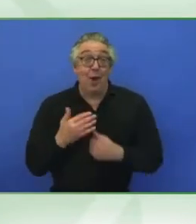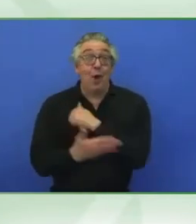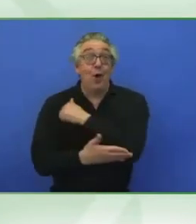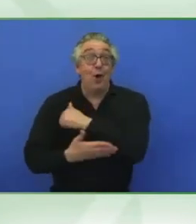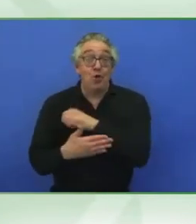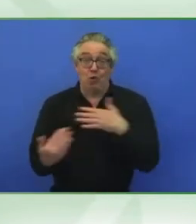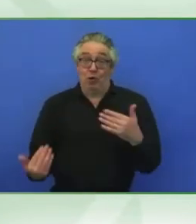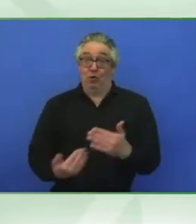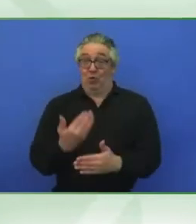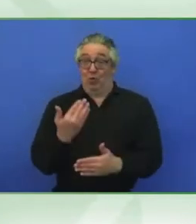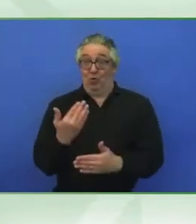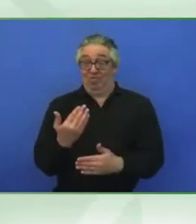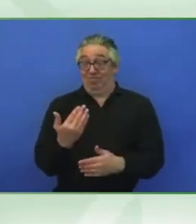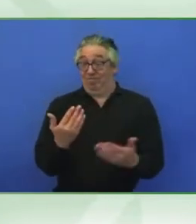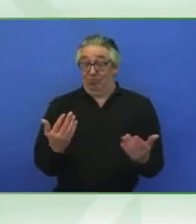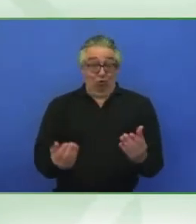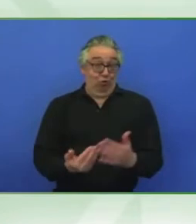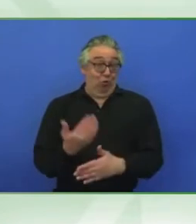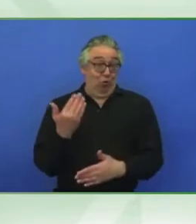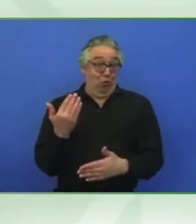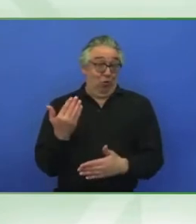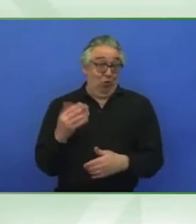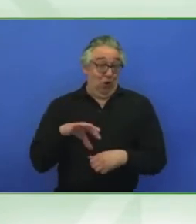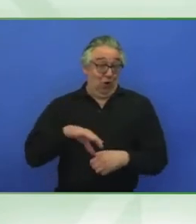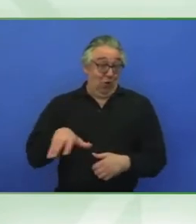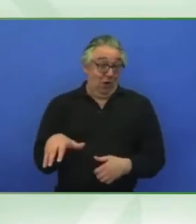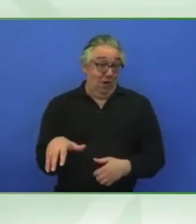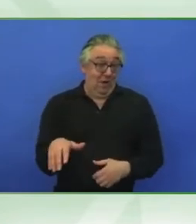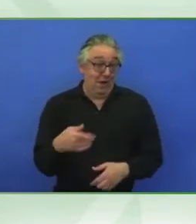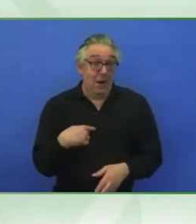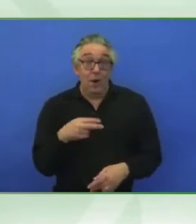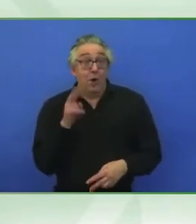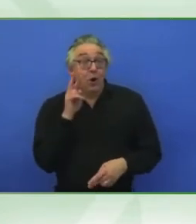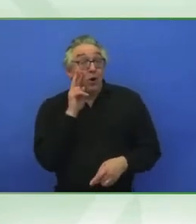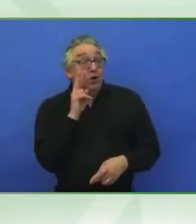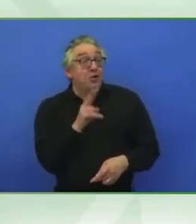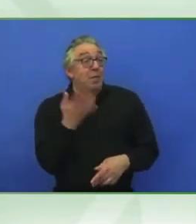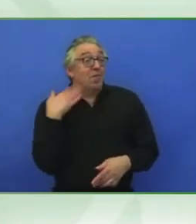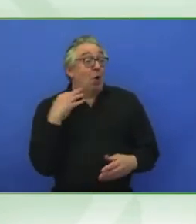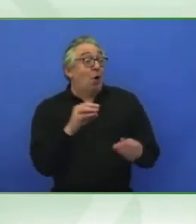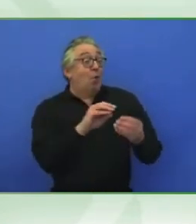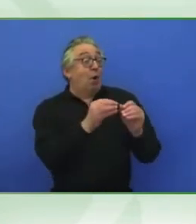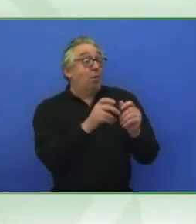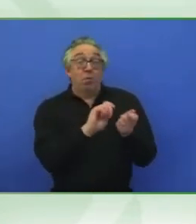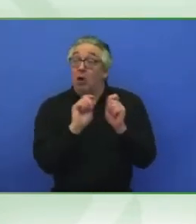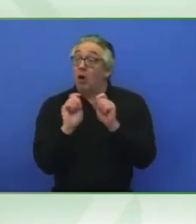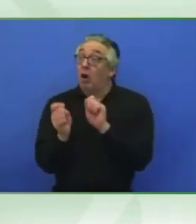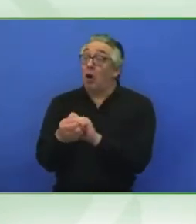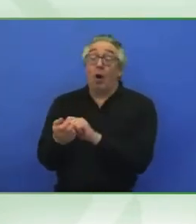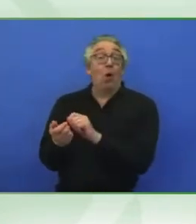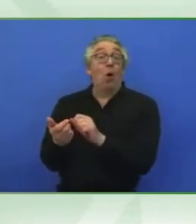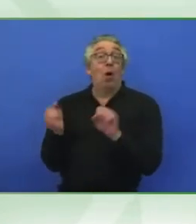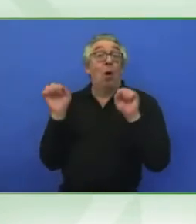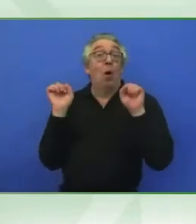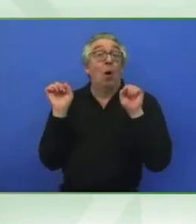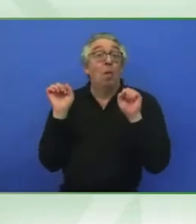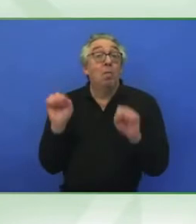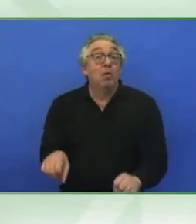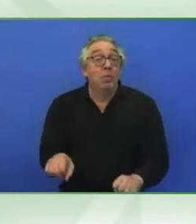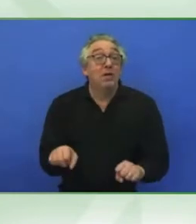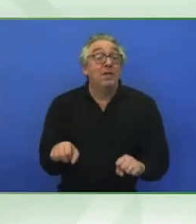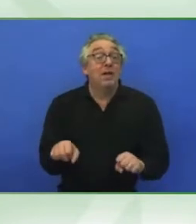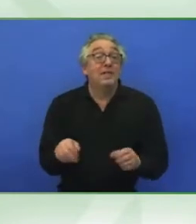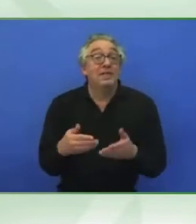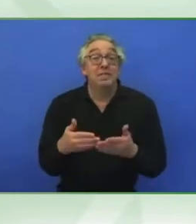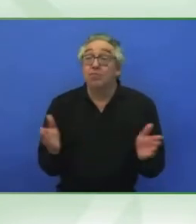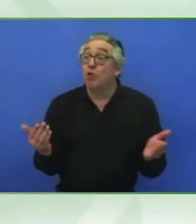turning into possibilities or opportunities. The UAE is very young.